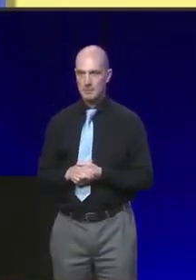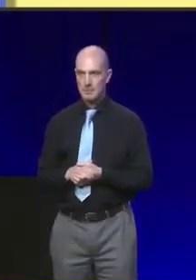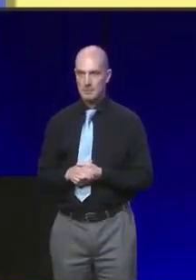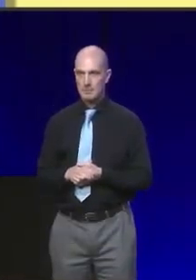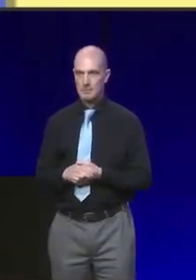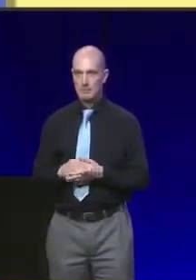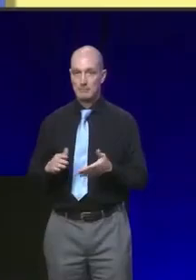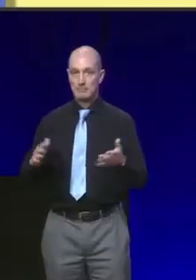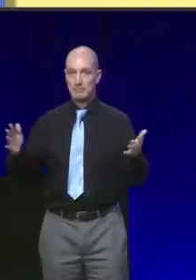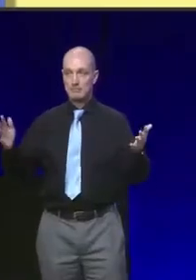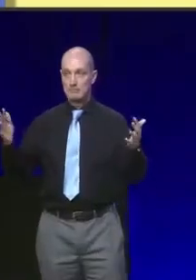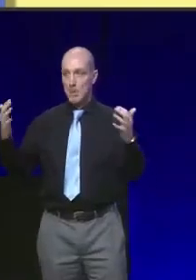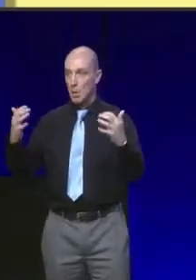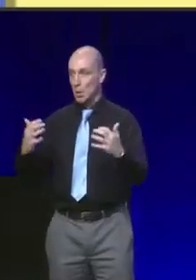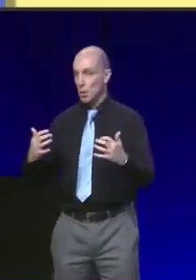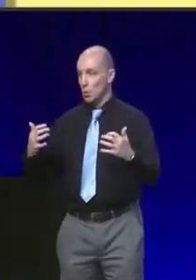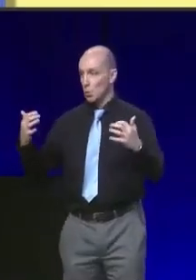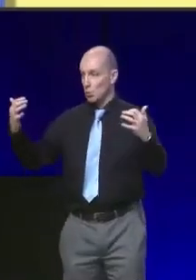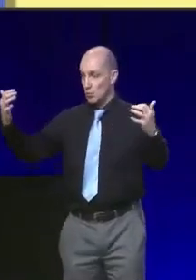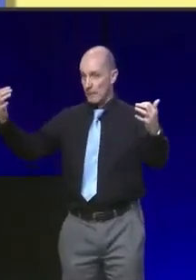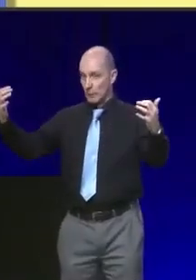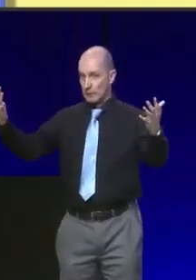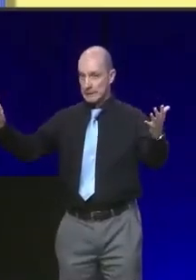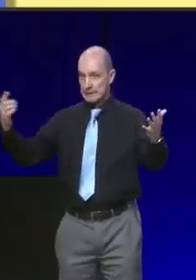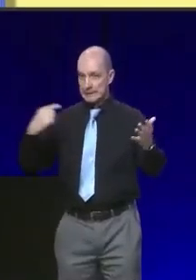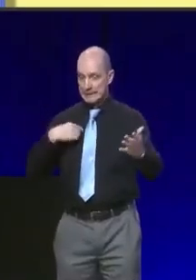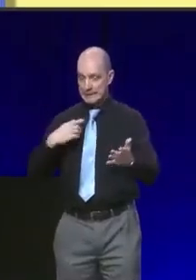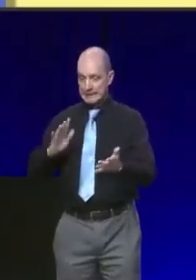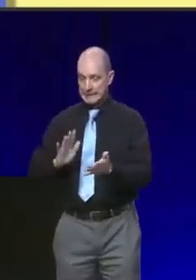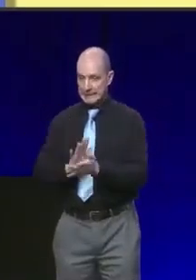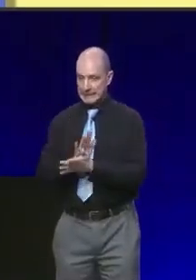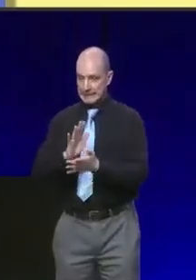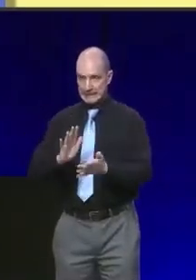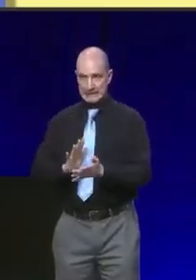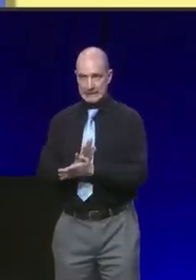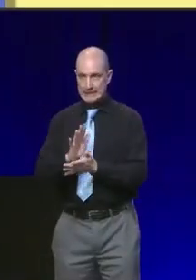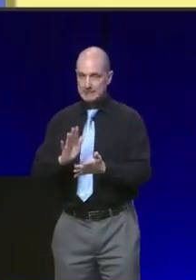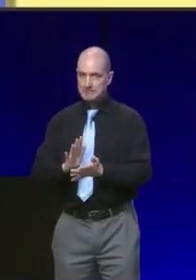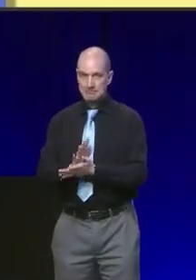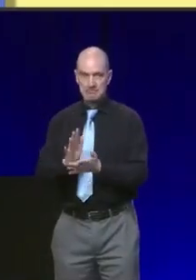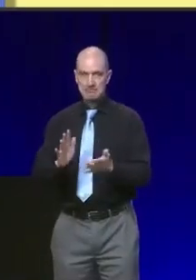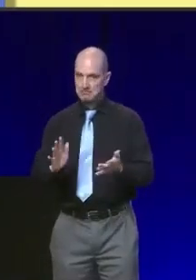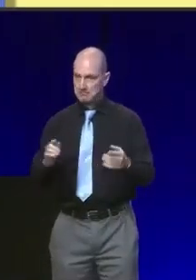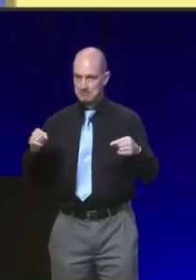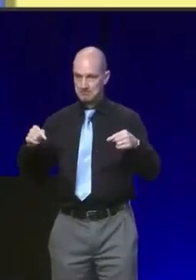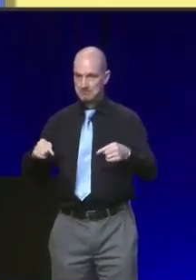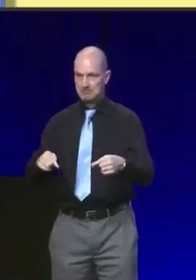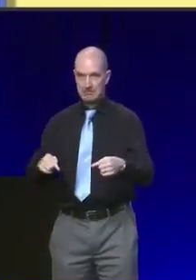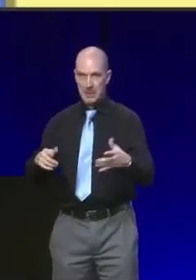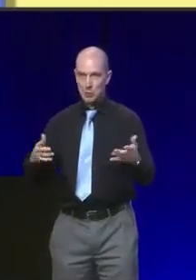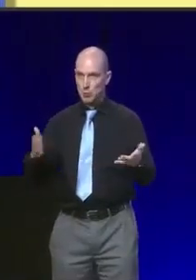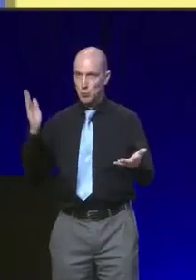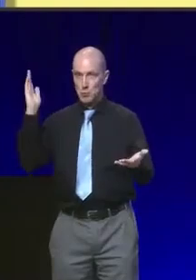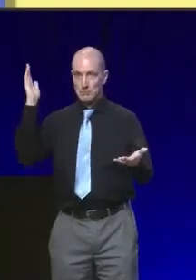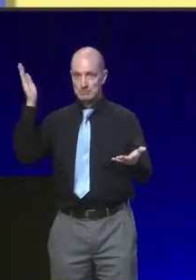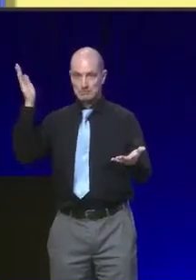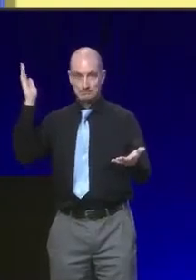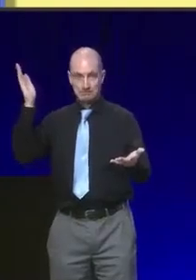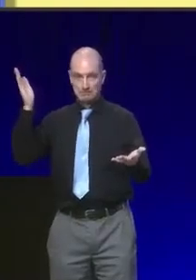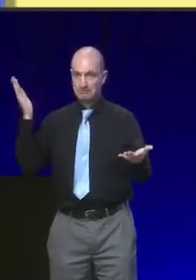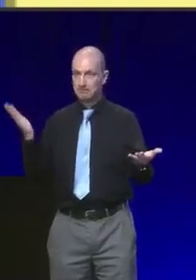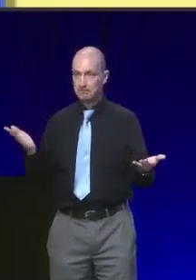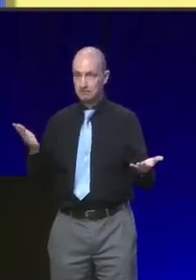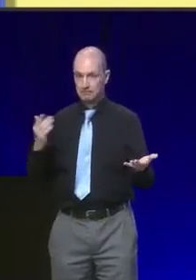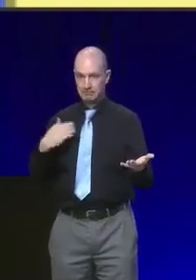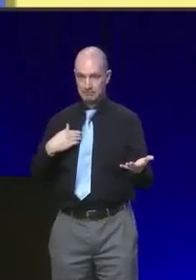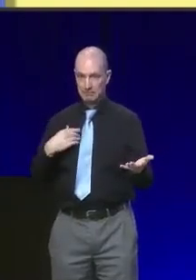Conference, it is an immense privilege for me to address you today for the first time as Scotland's First